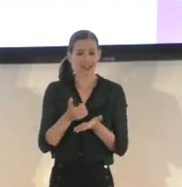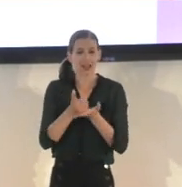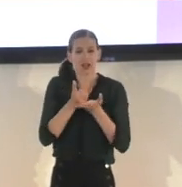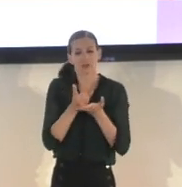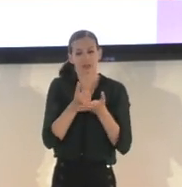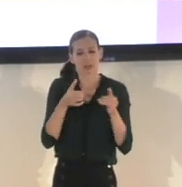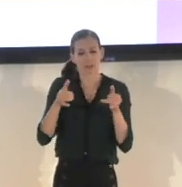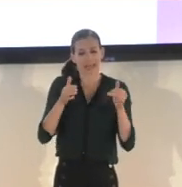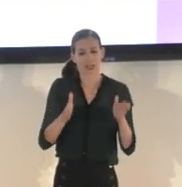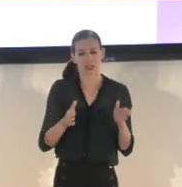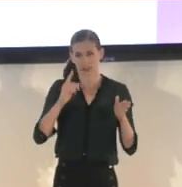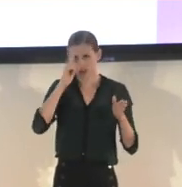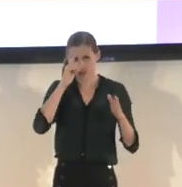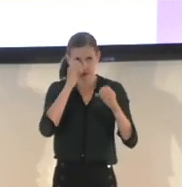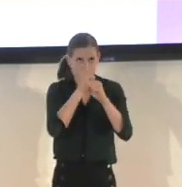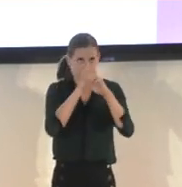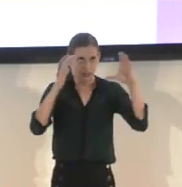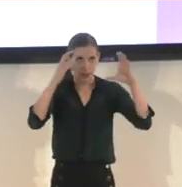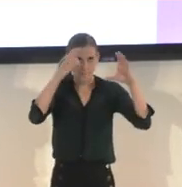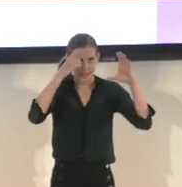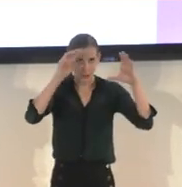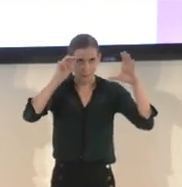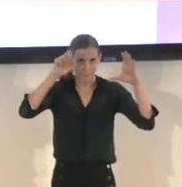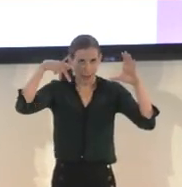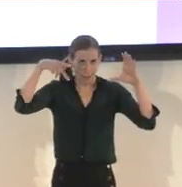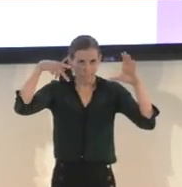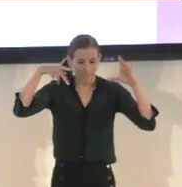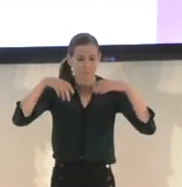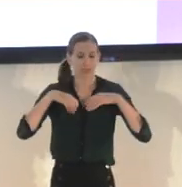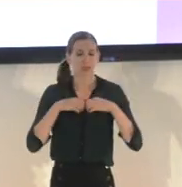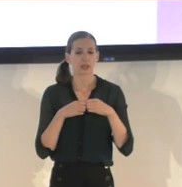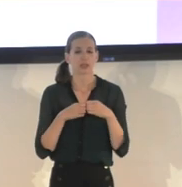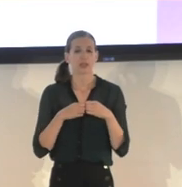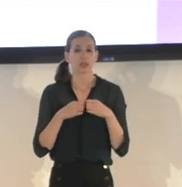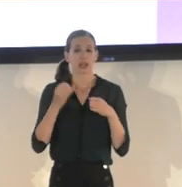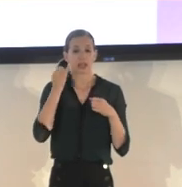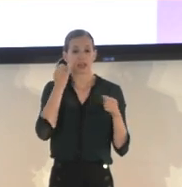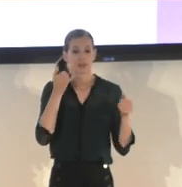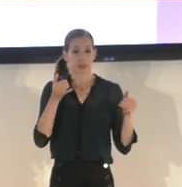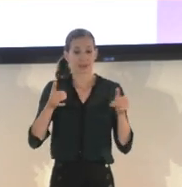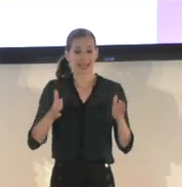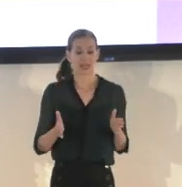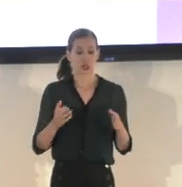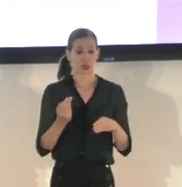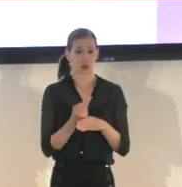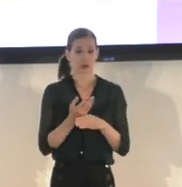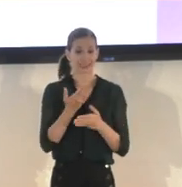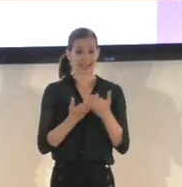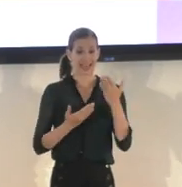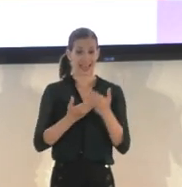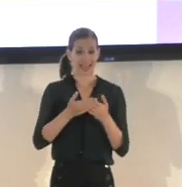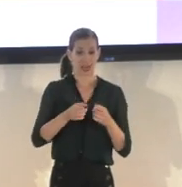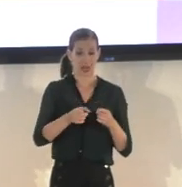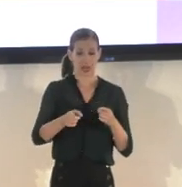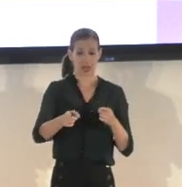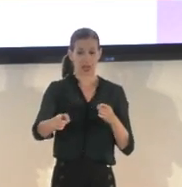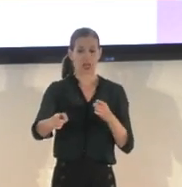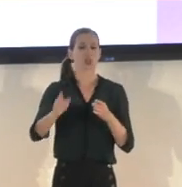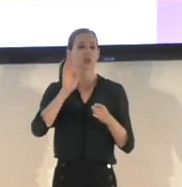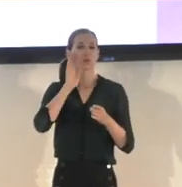map. And when you when the player scans around with their hand, there's also a a slight haptic to know